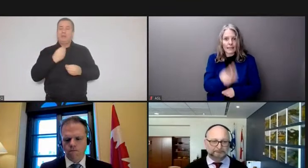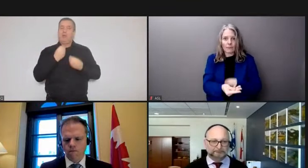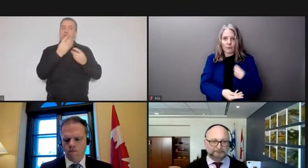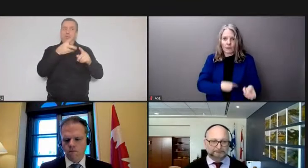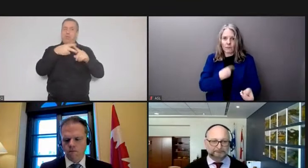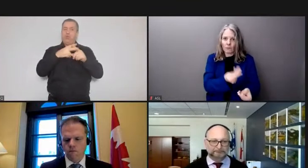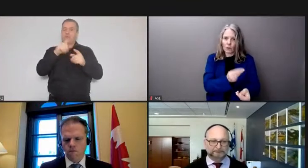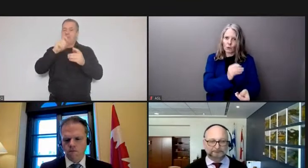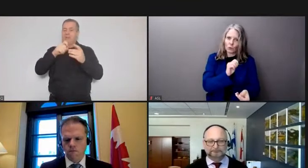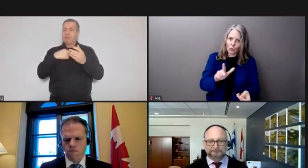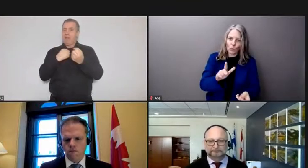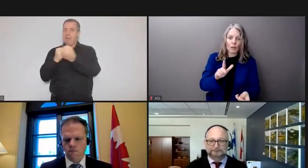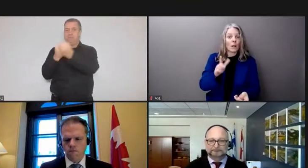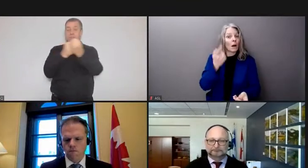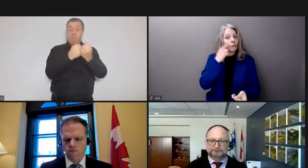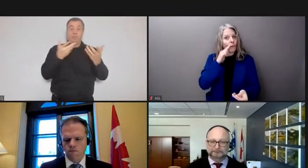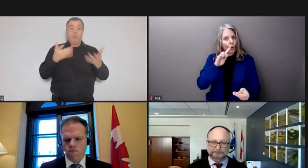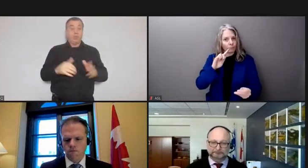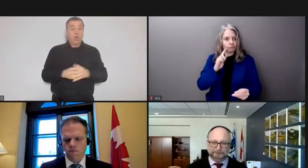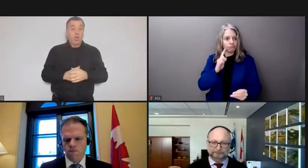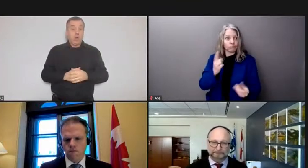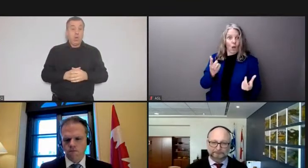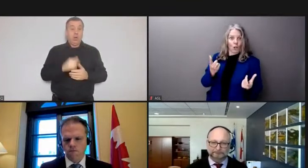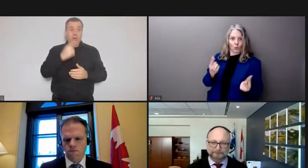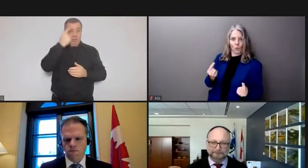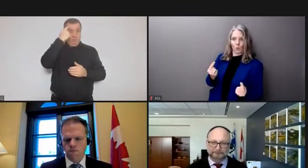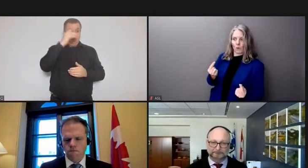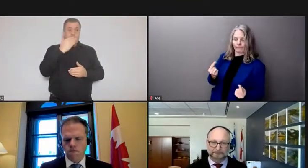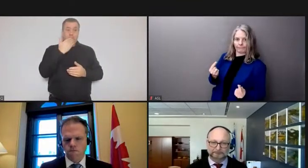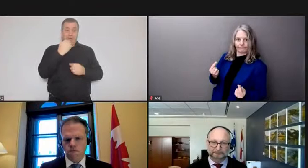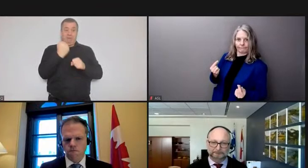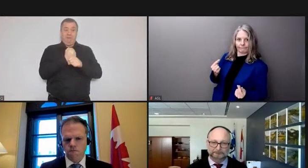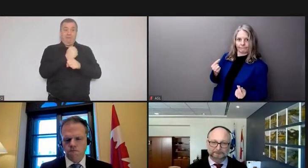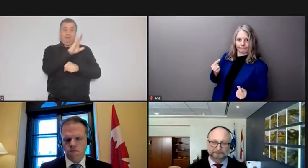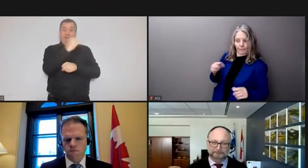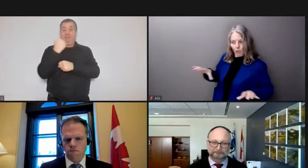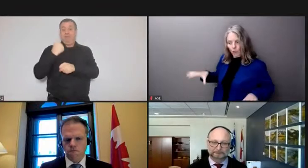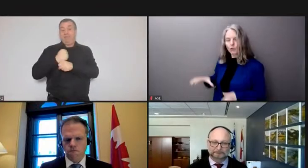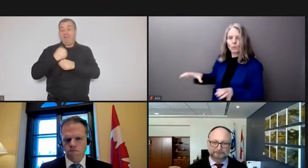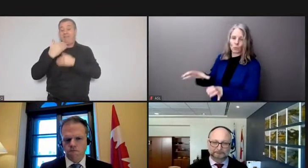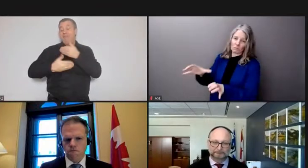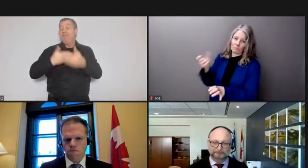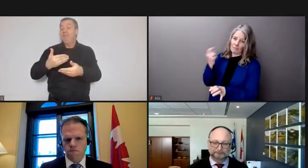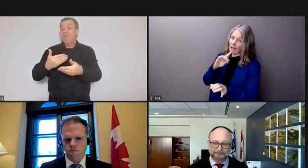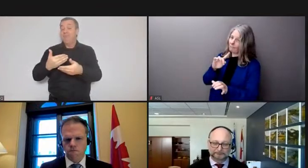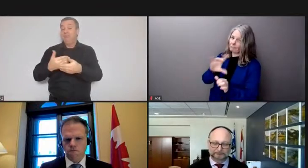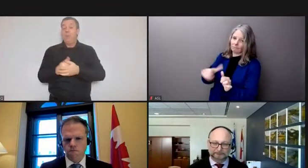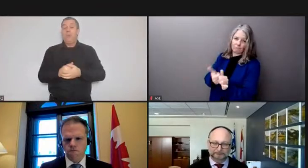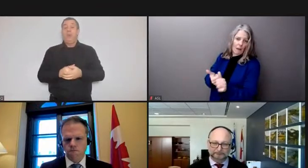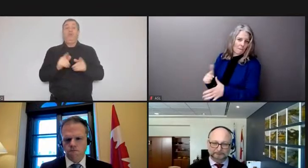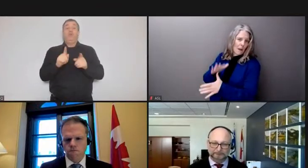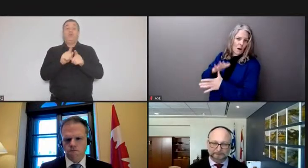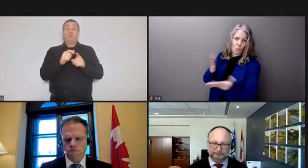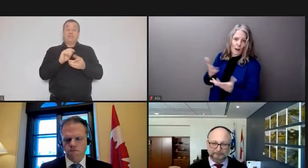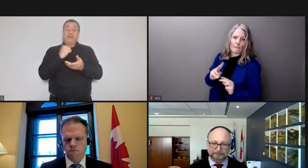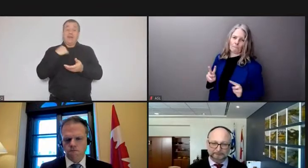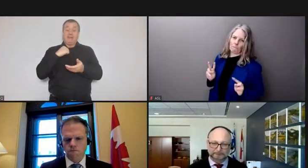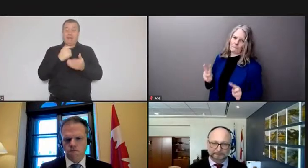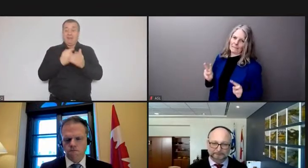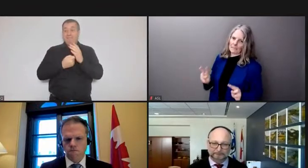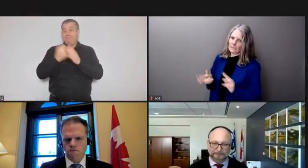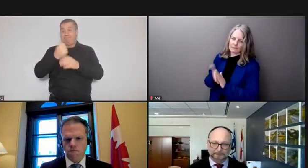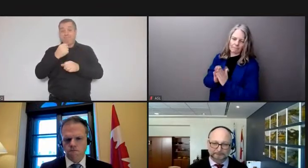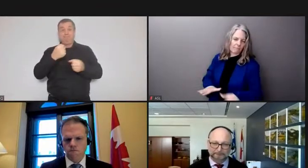first of all, carry out this operation as peacefully as possible. I just want to make clear that